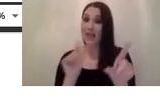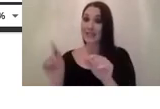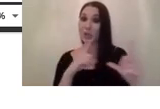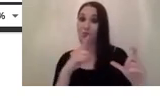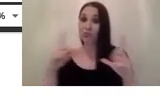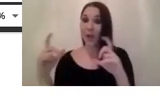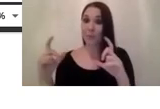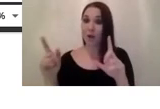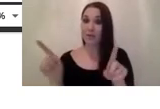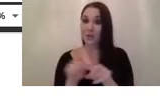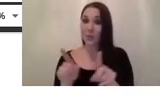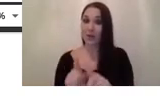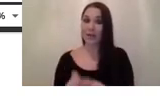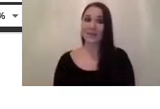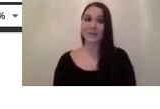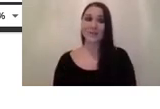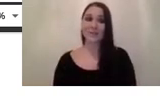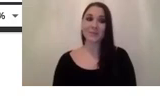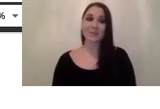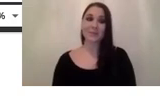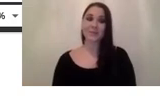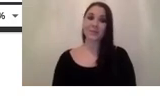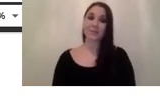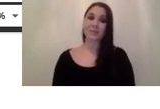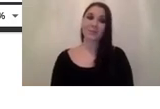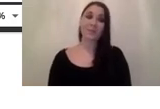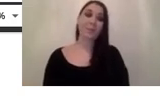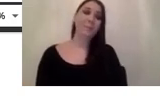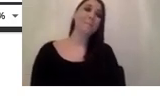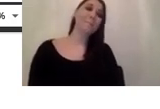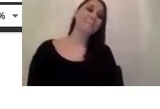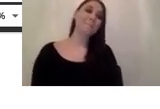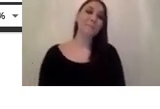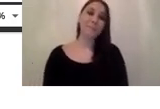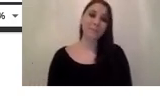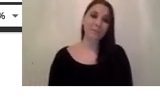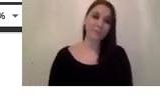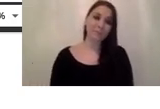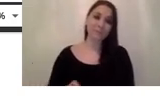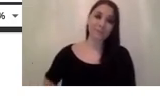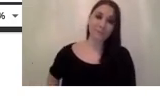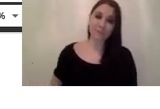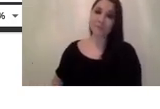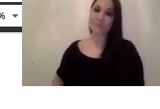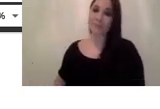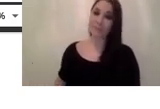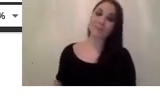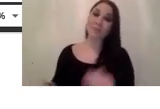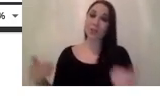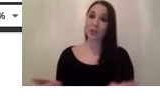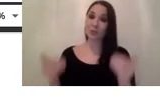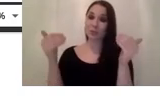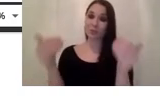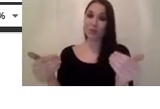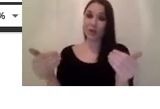and okay so moving on a little bit to image noise to what